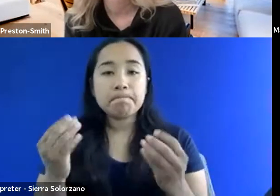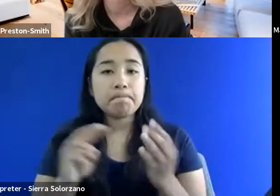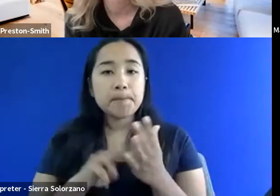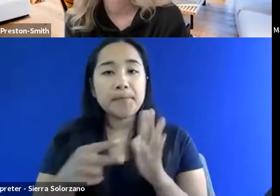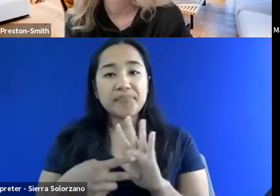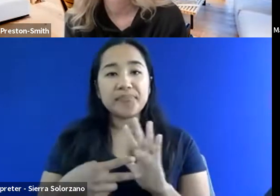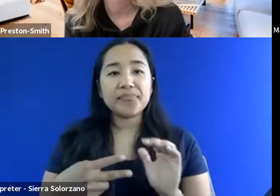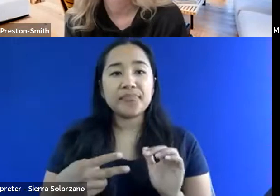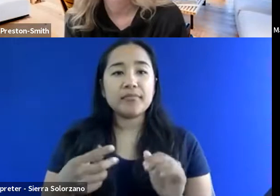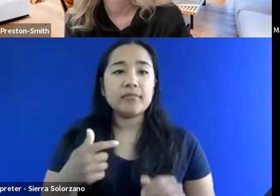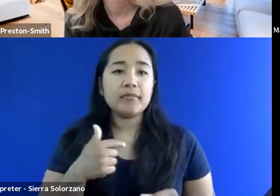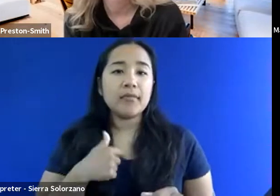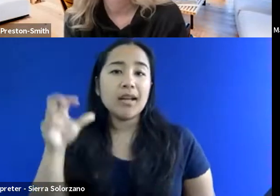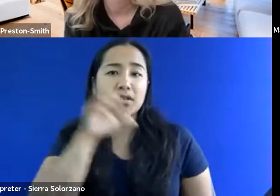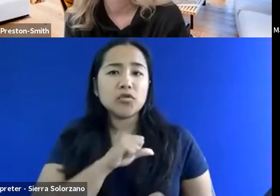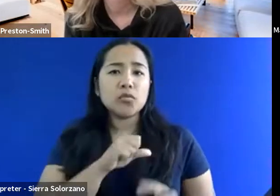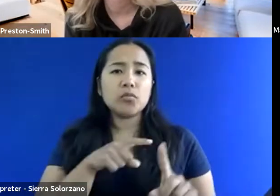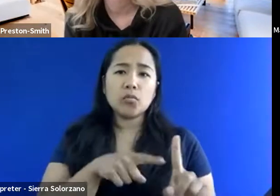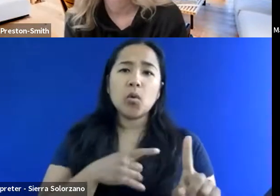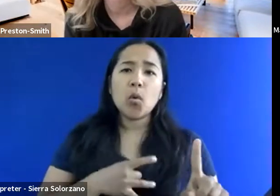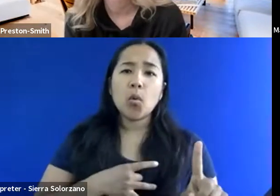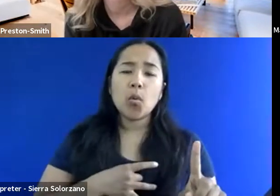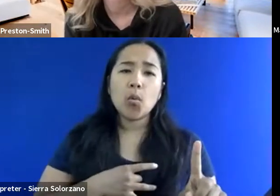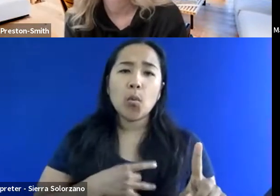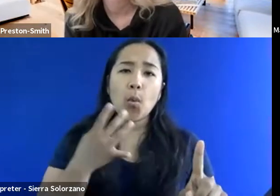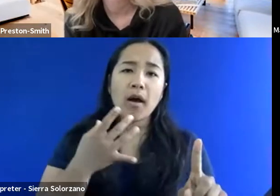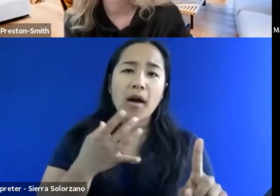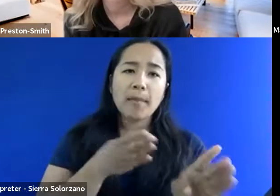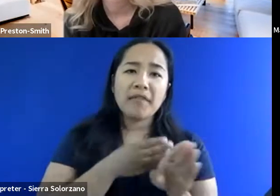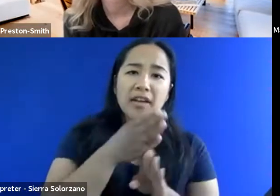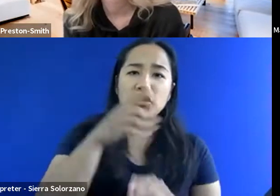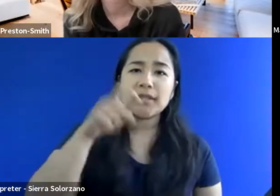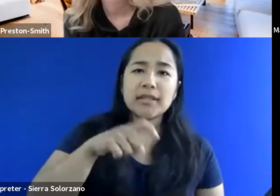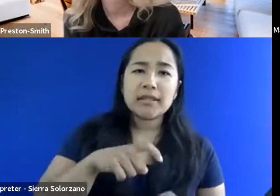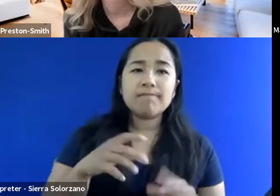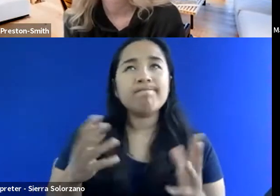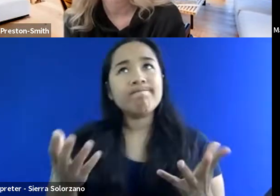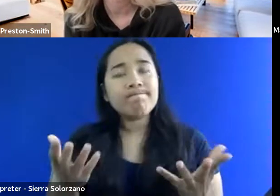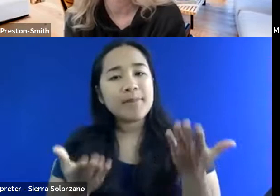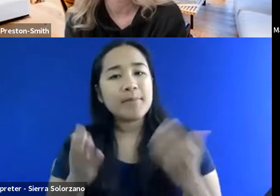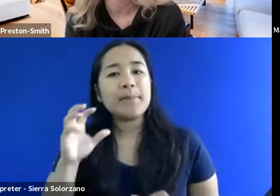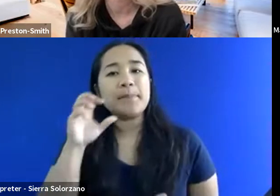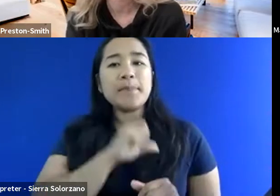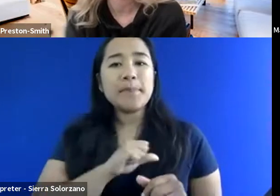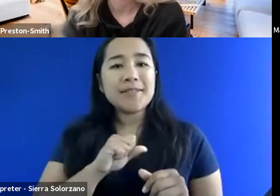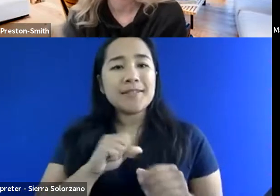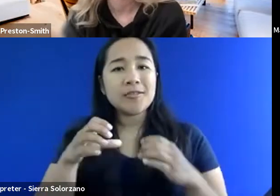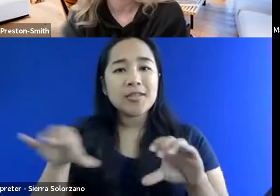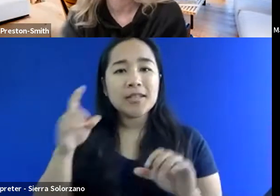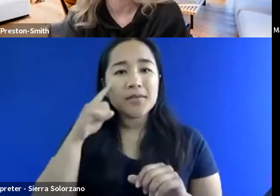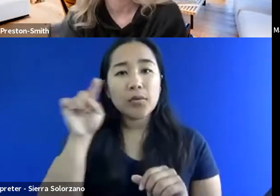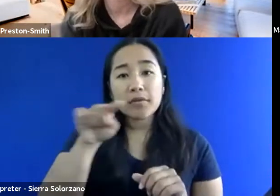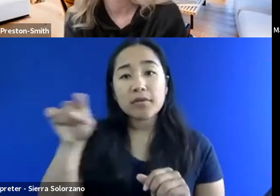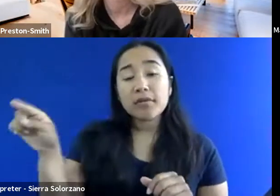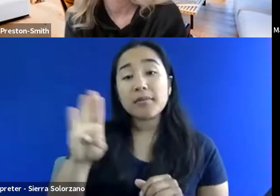most beneficial for our white professionals, um, may miss a lot of opportunities for those black, indigenous people of